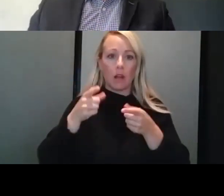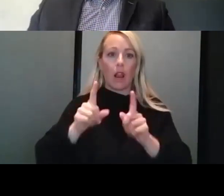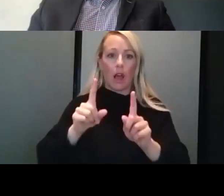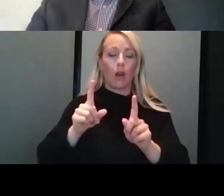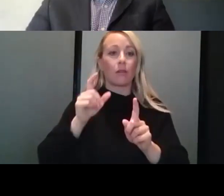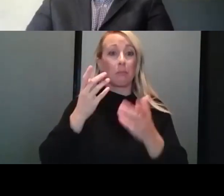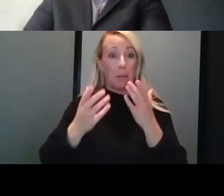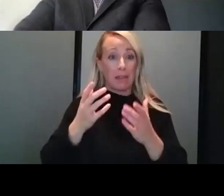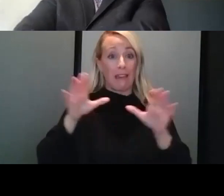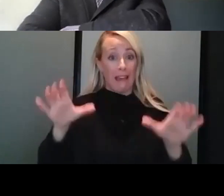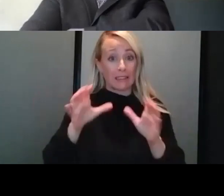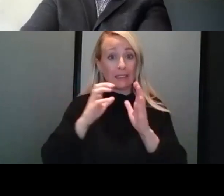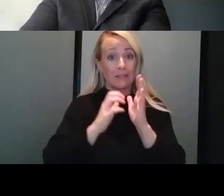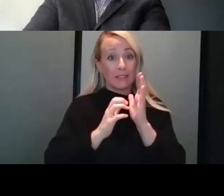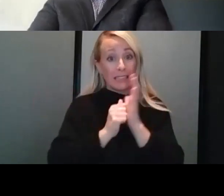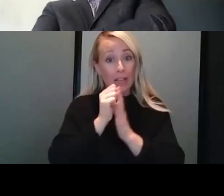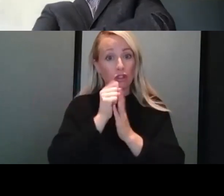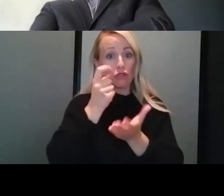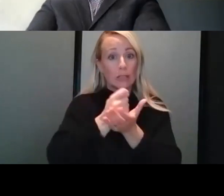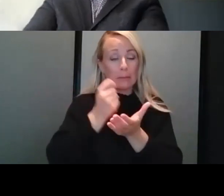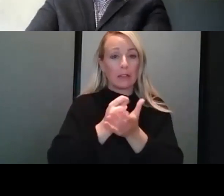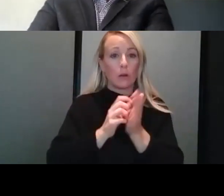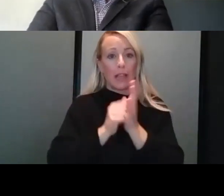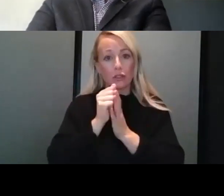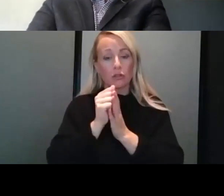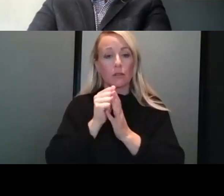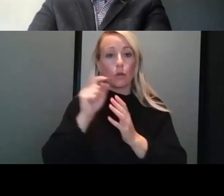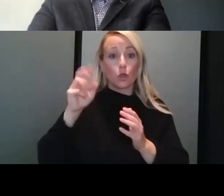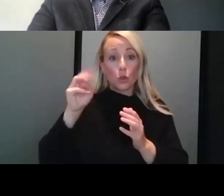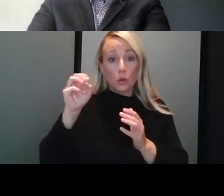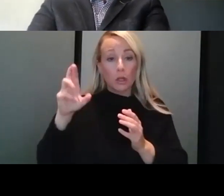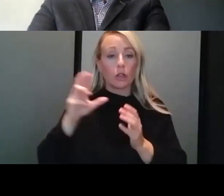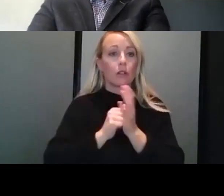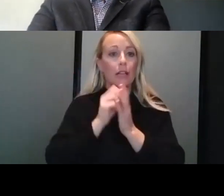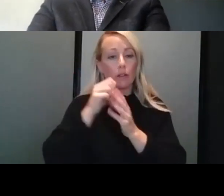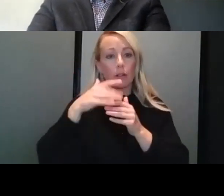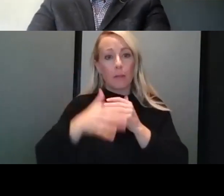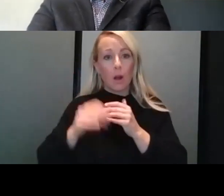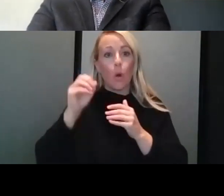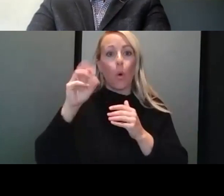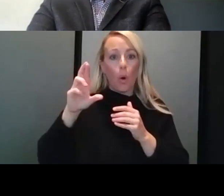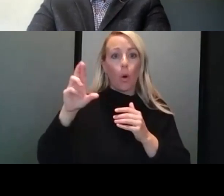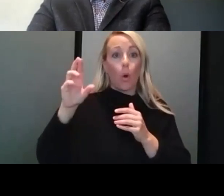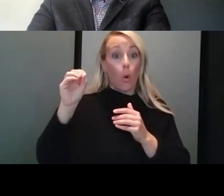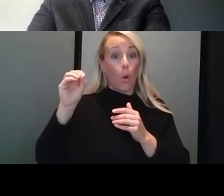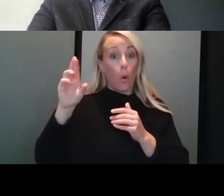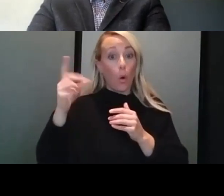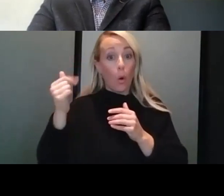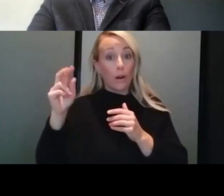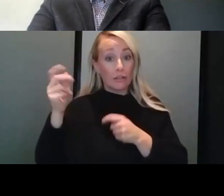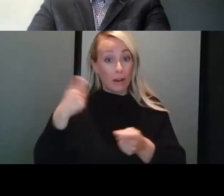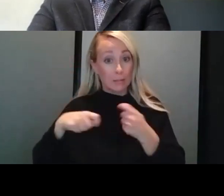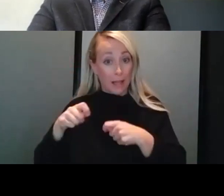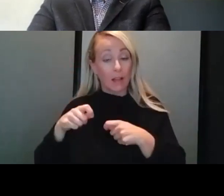treatment for tumors or cancers of the blood, received an organ transplant, and are taking medications to suppress